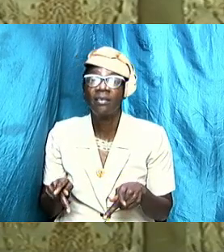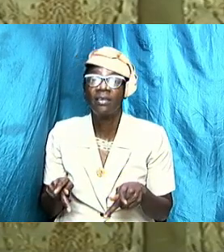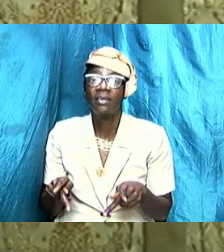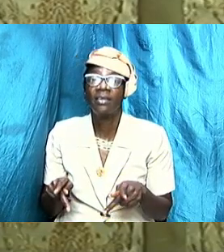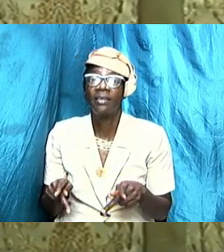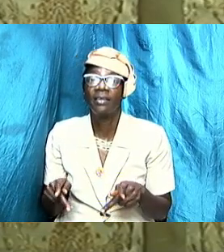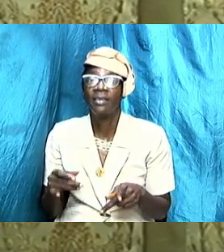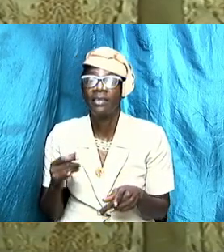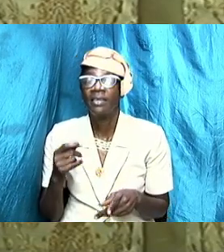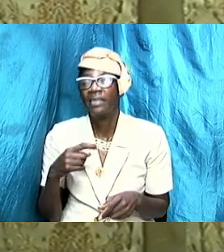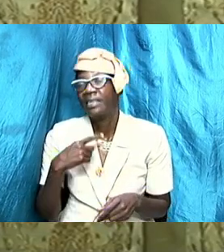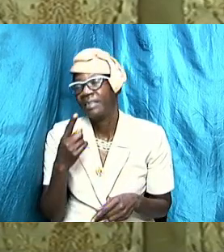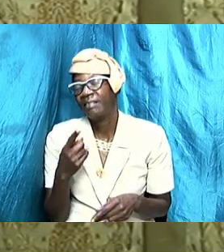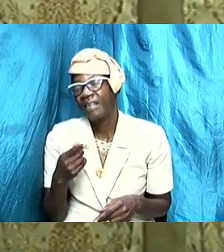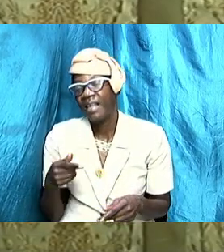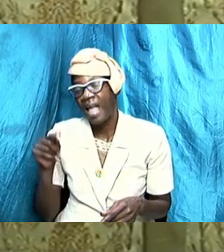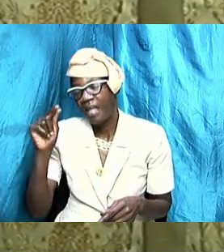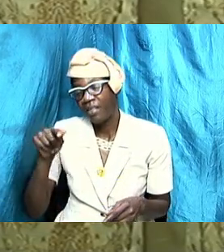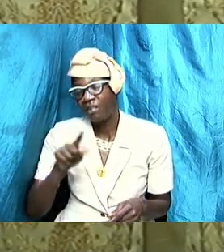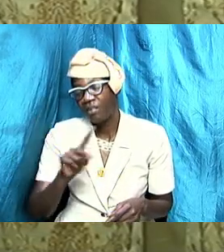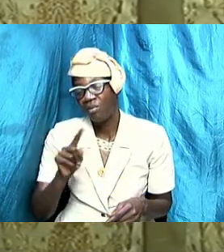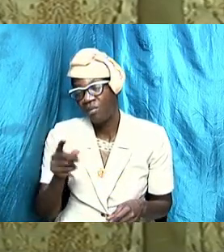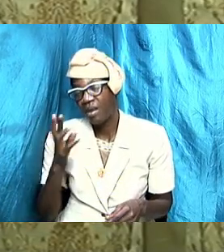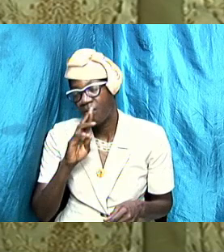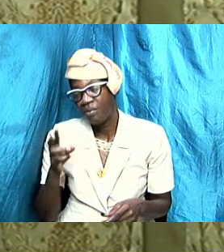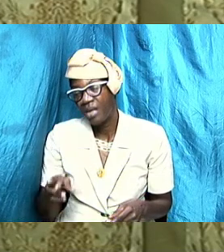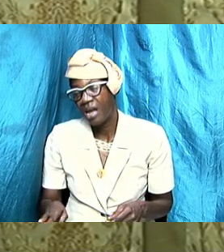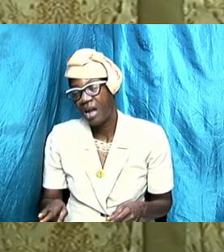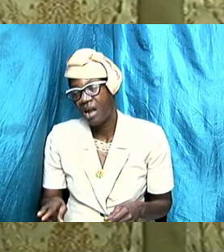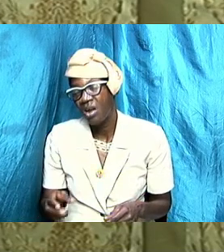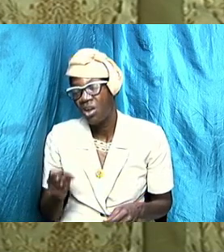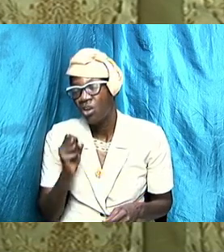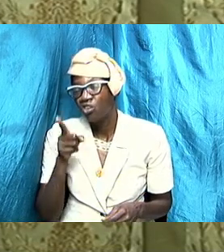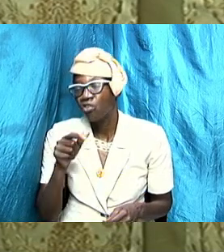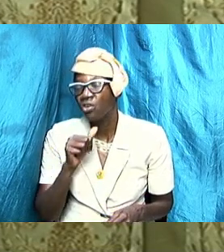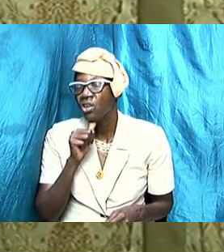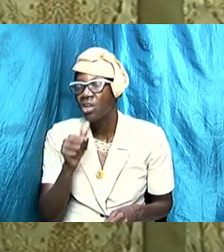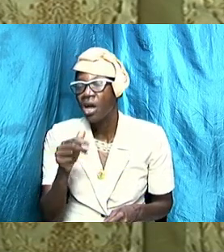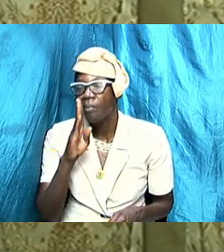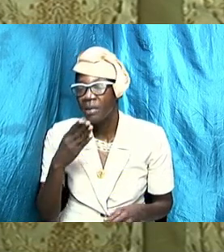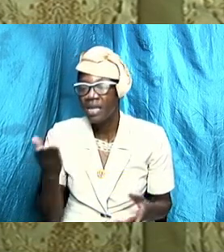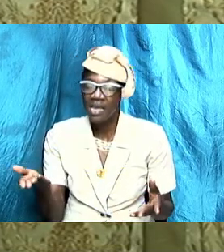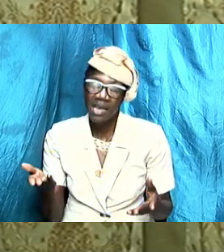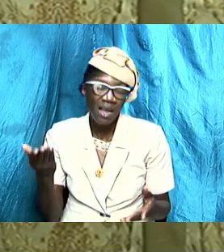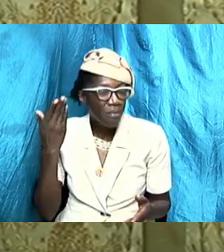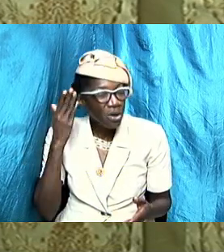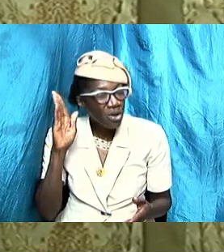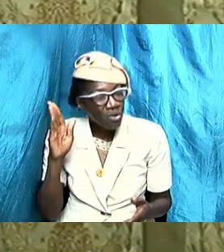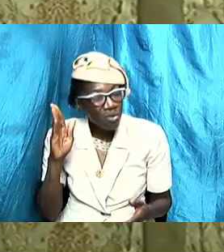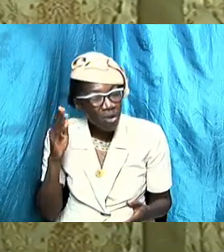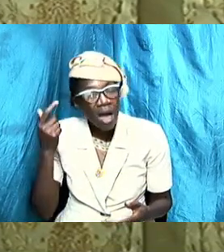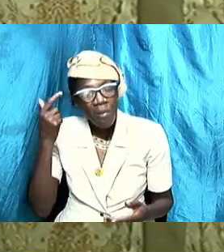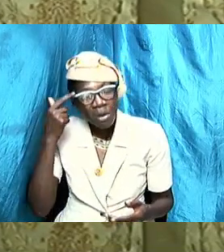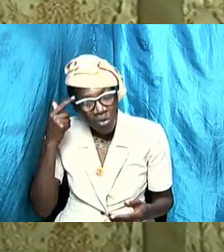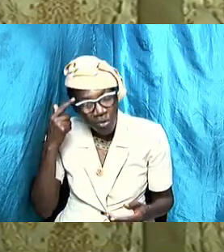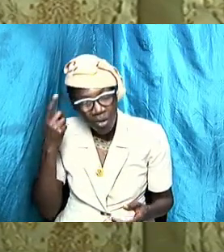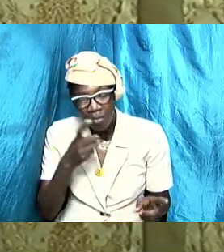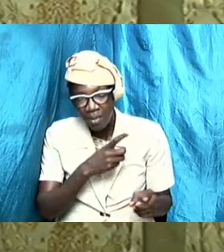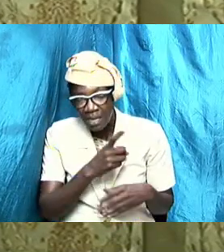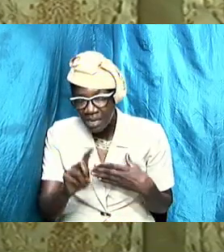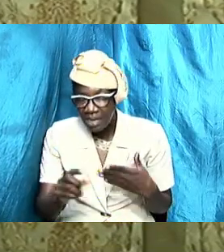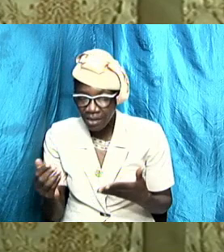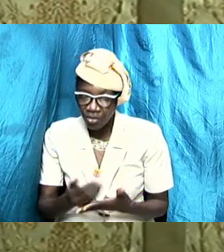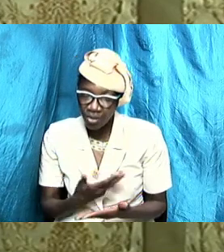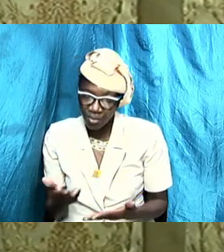say you know this is where we are it shouldn't be here I know I did some things don't wait for her to say